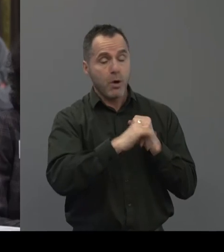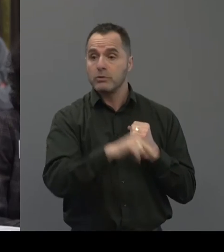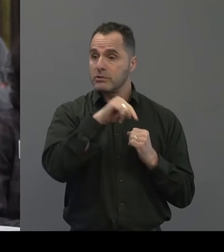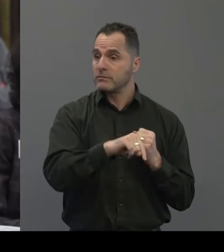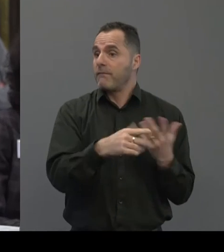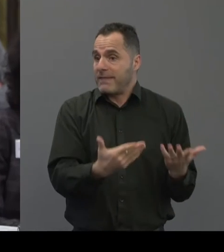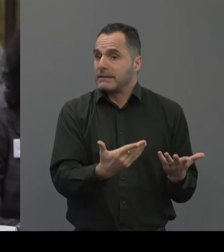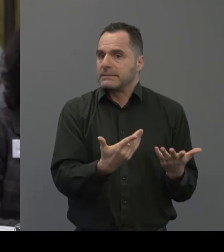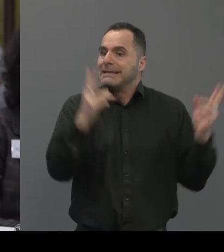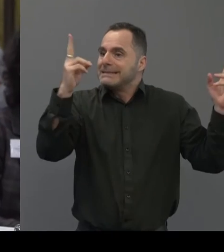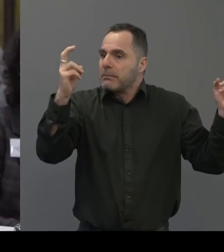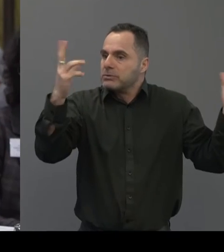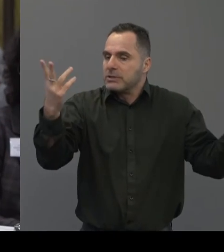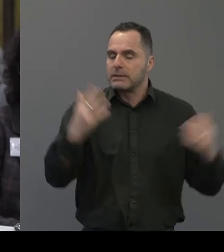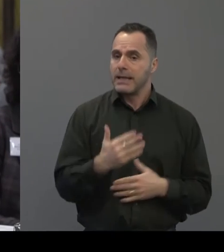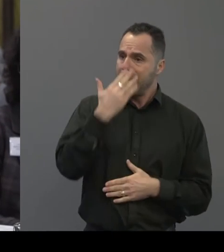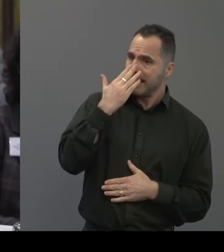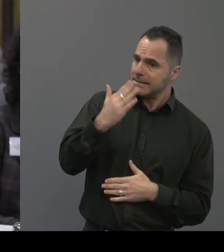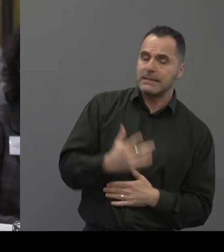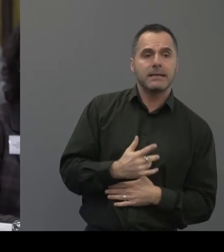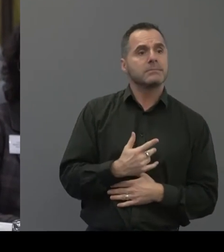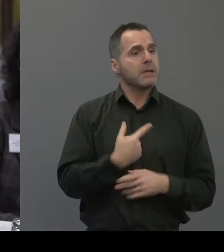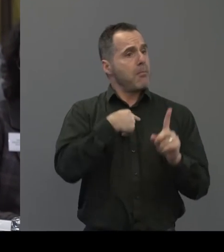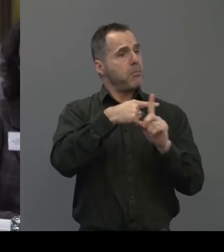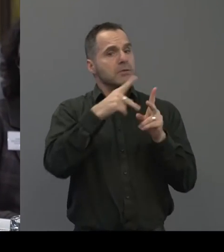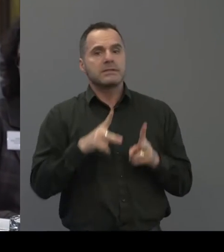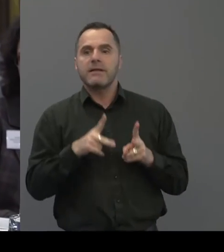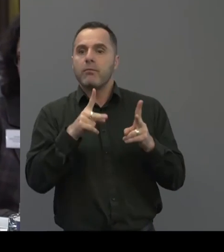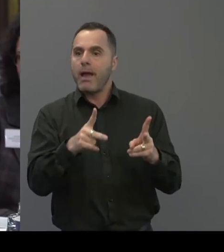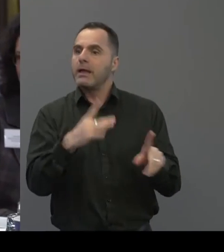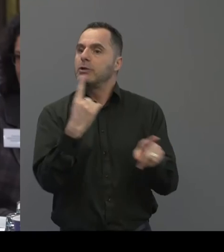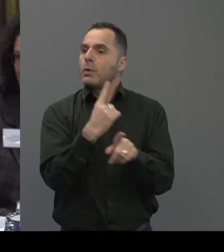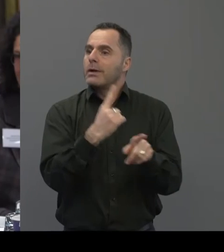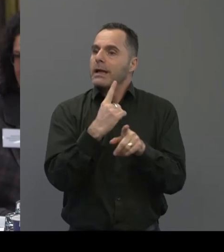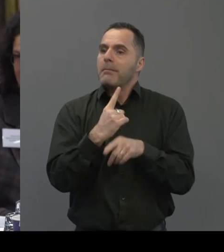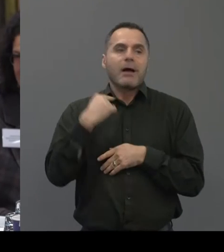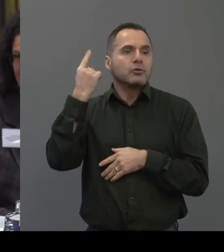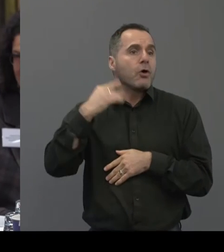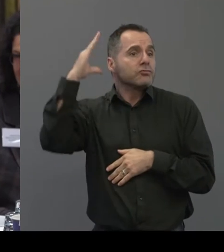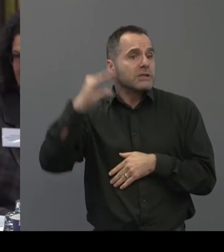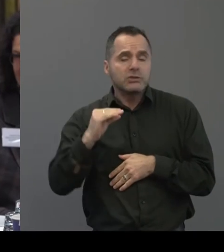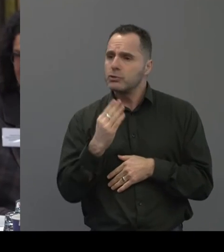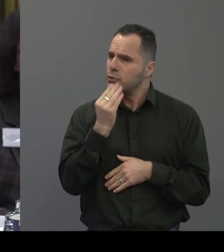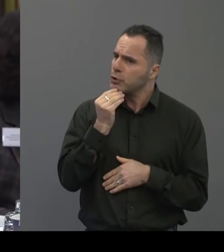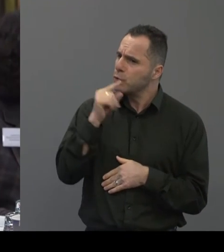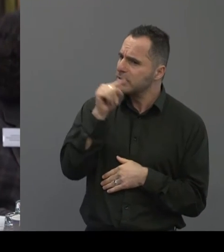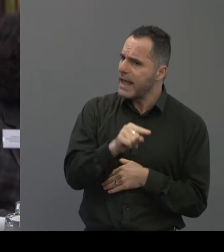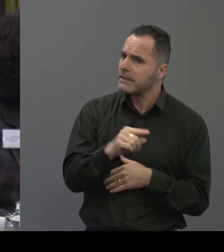And it seems a positive way of going about noise reduction. Do you use it?